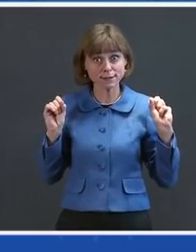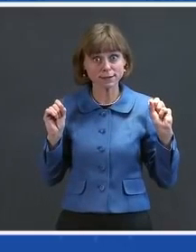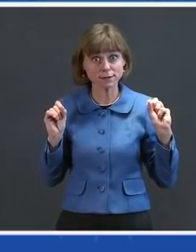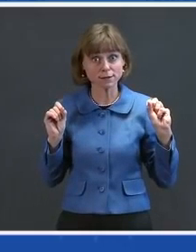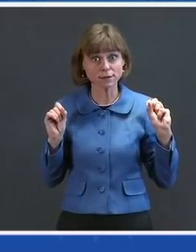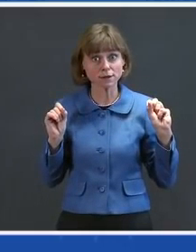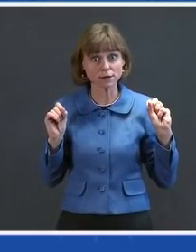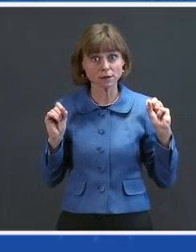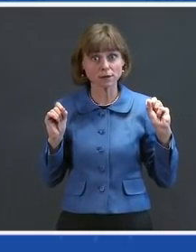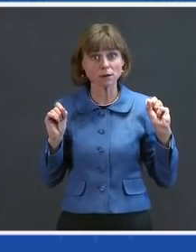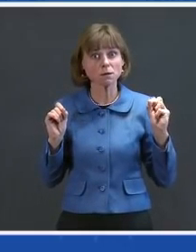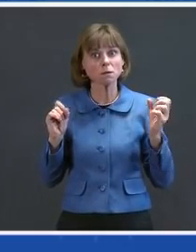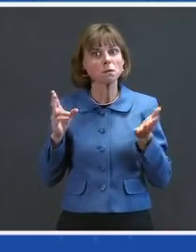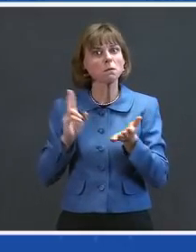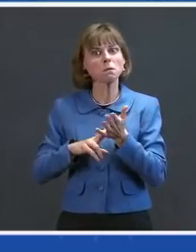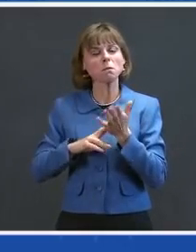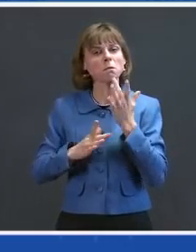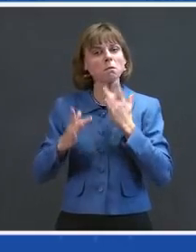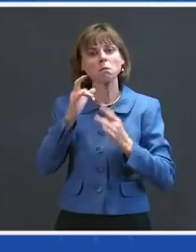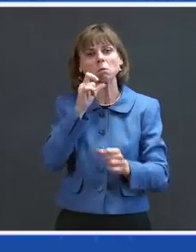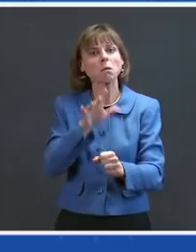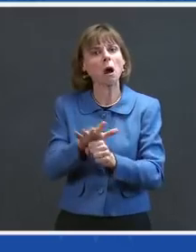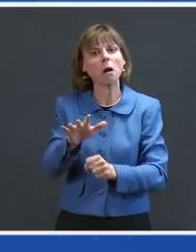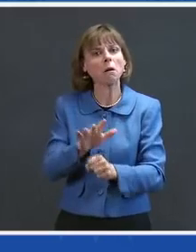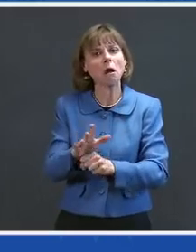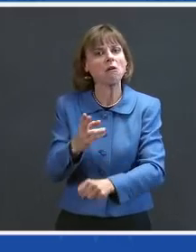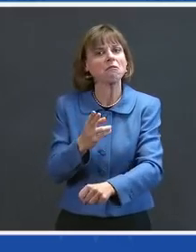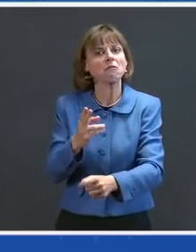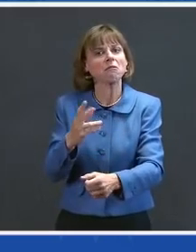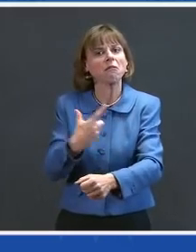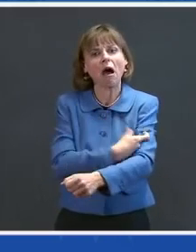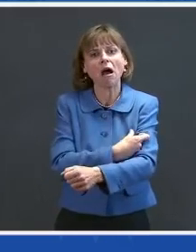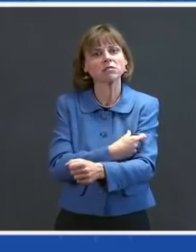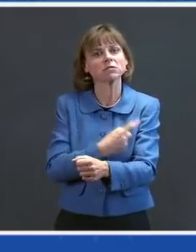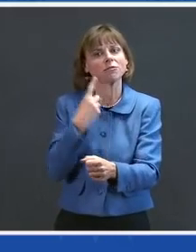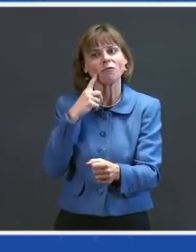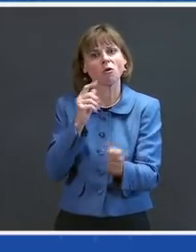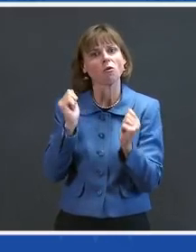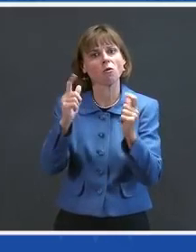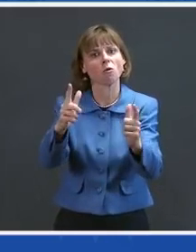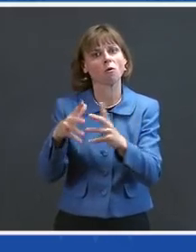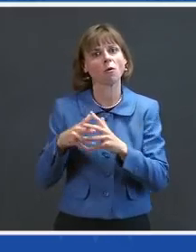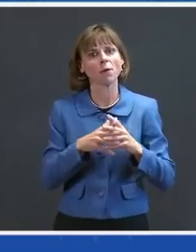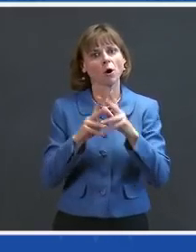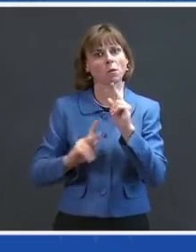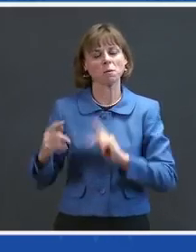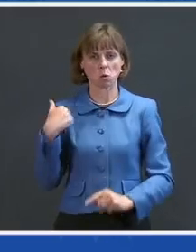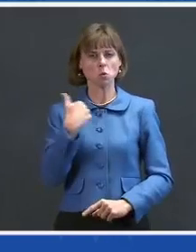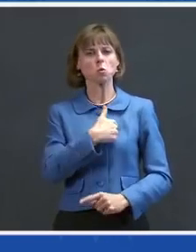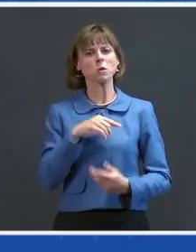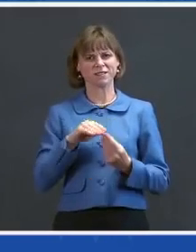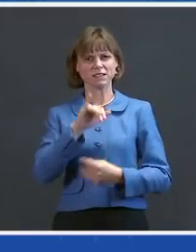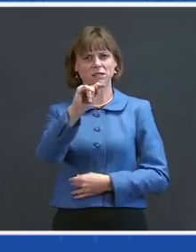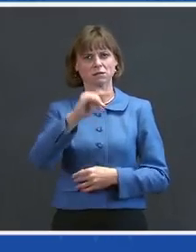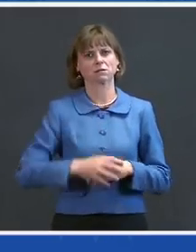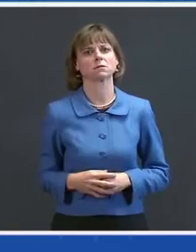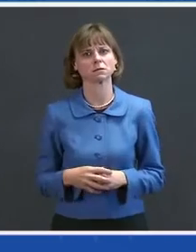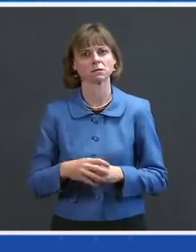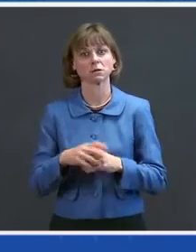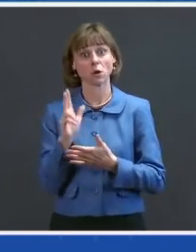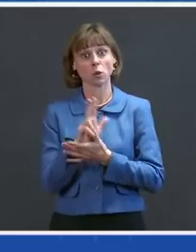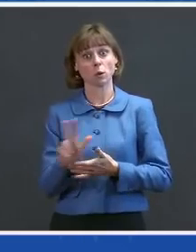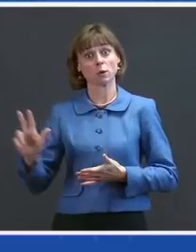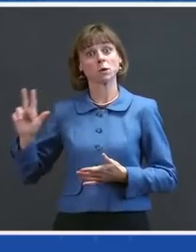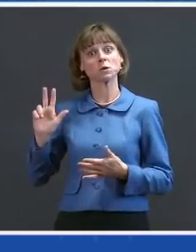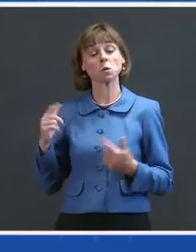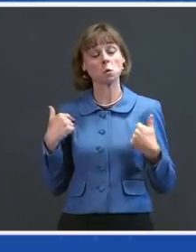for not nearly enough vaccine to cover adults in America. We rectified that. About three weeks ago, we were